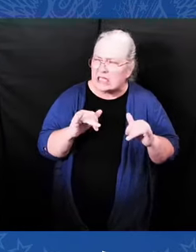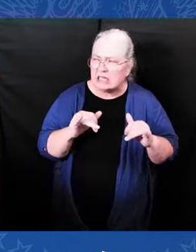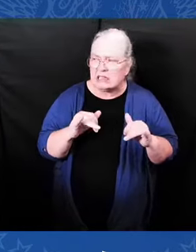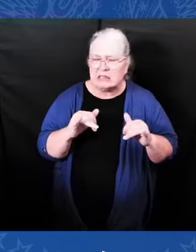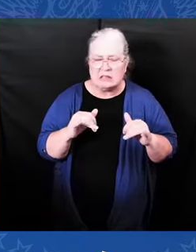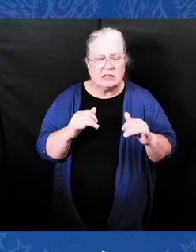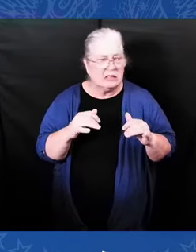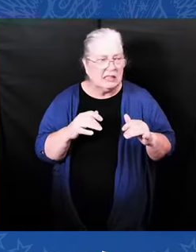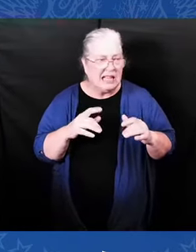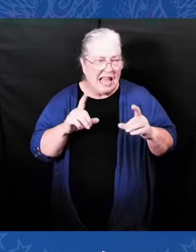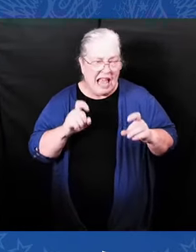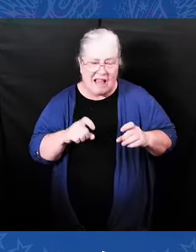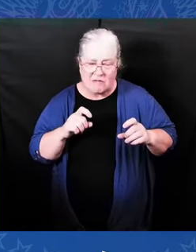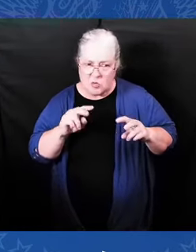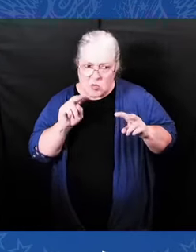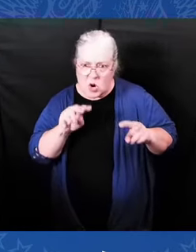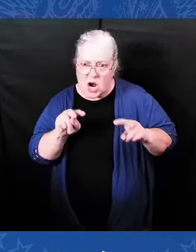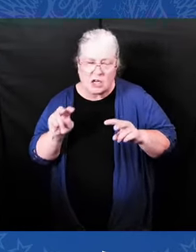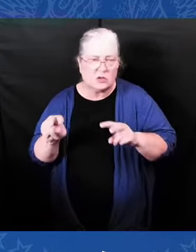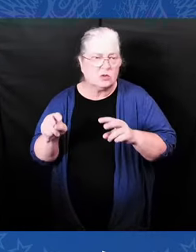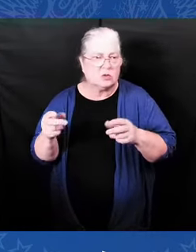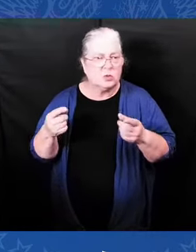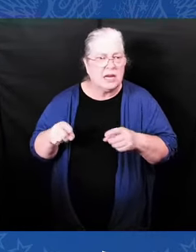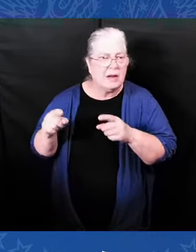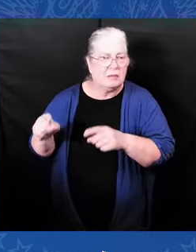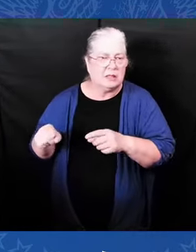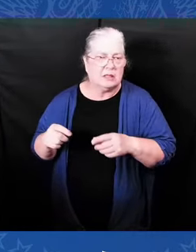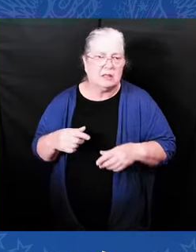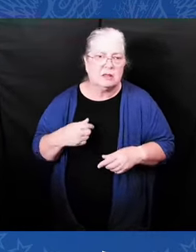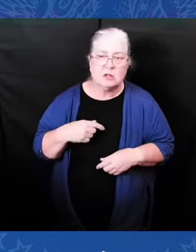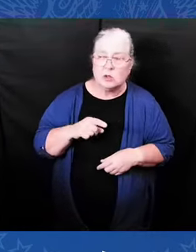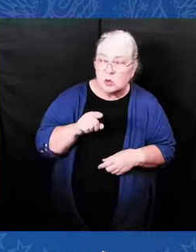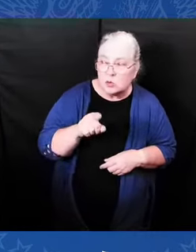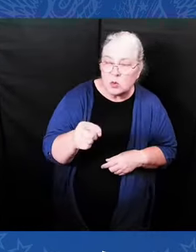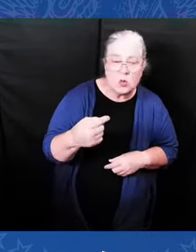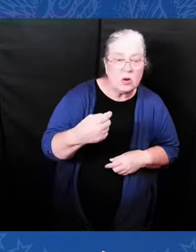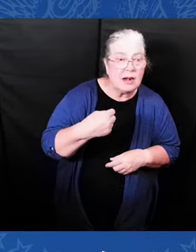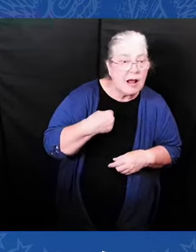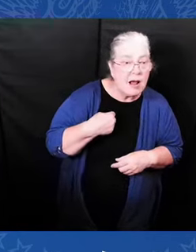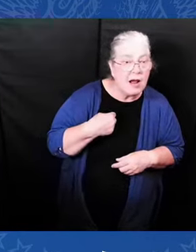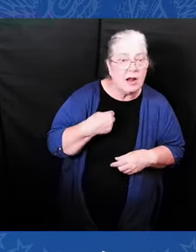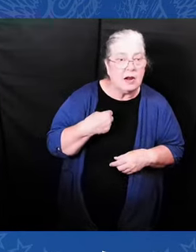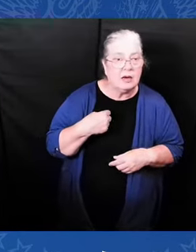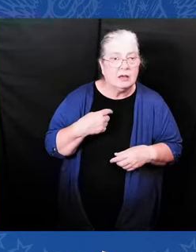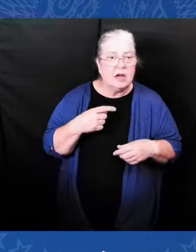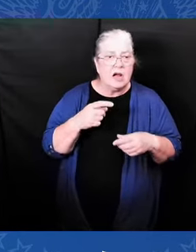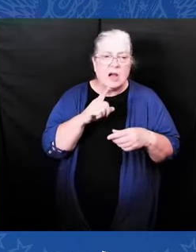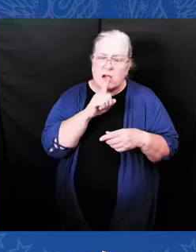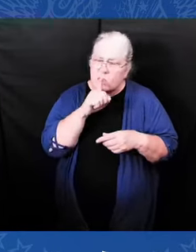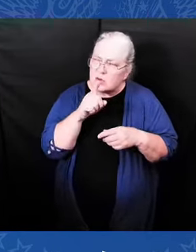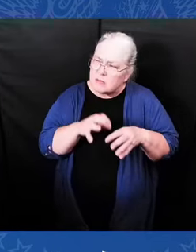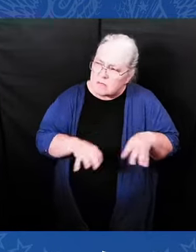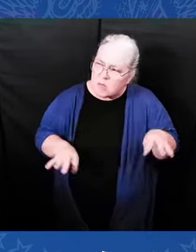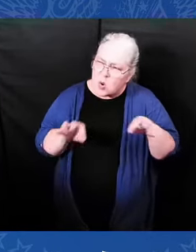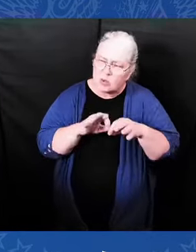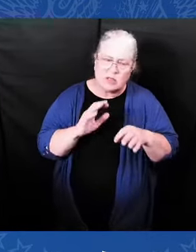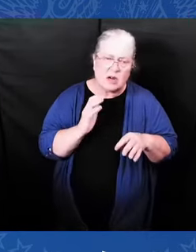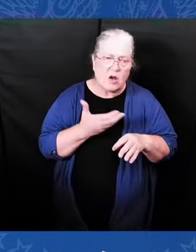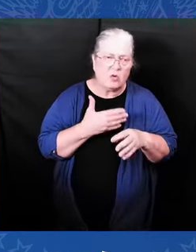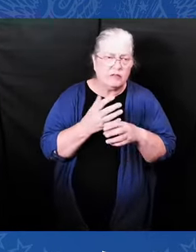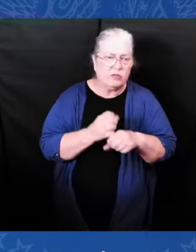be who you are, love who you love — these basic rights are being attacked. They're being shredded,